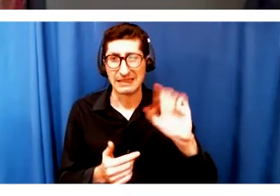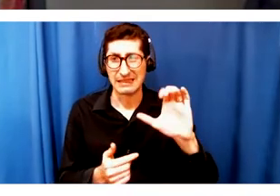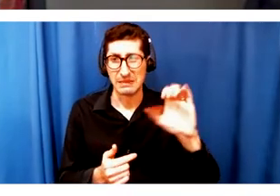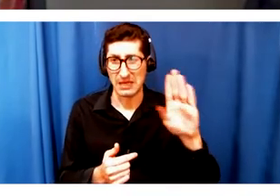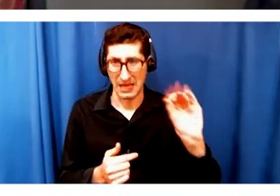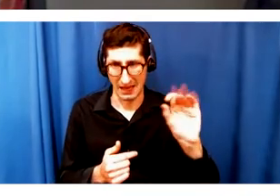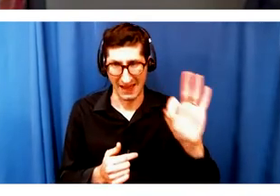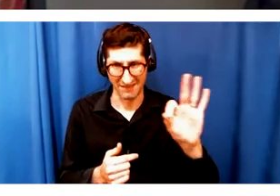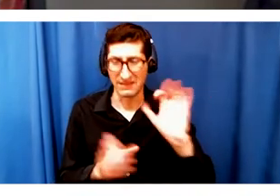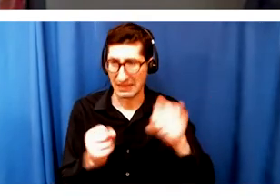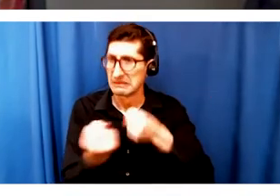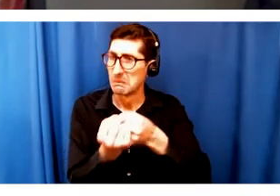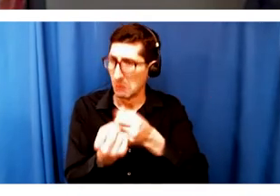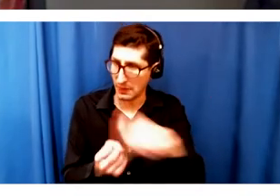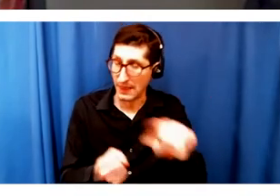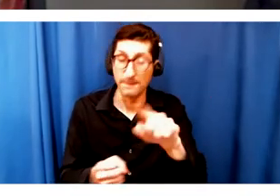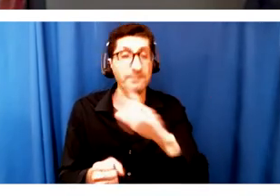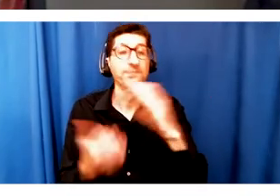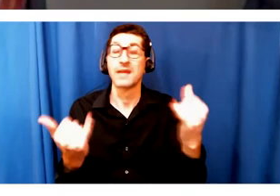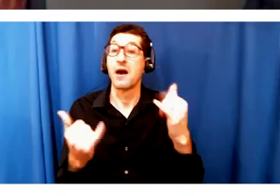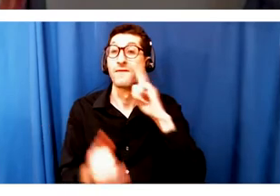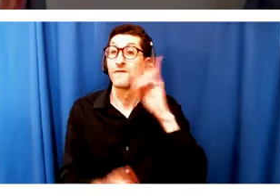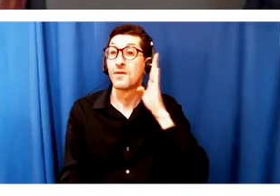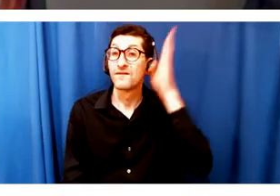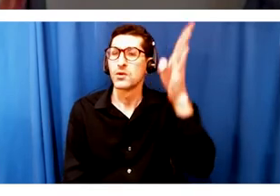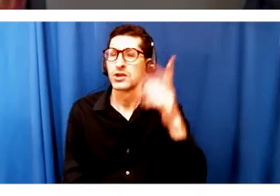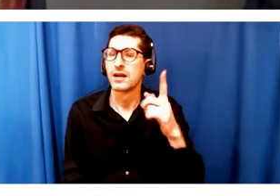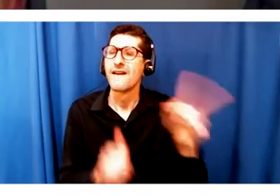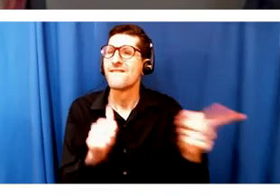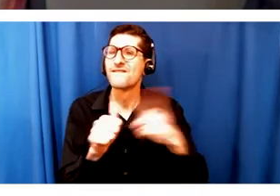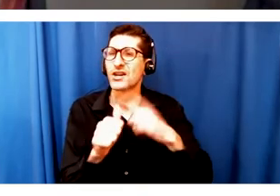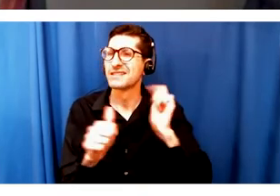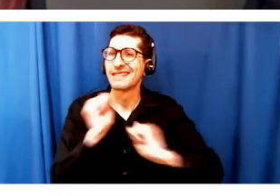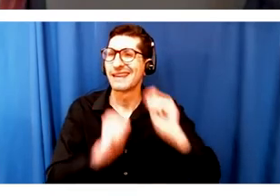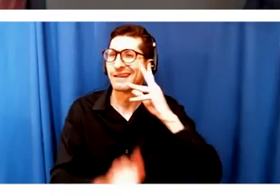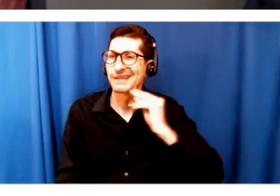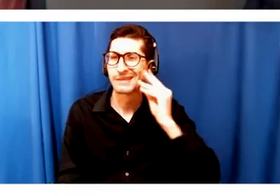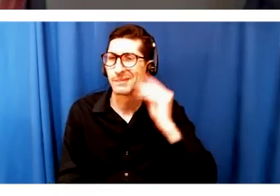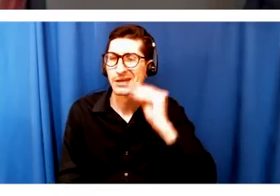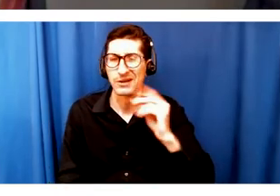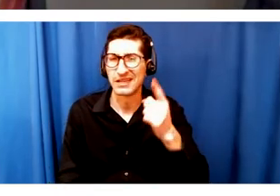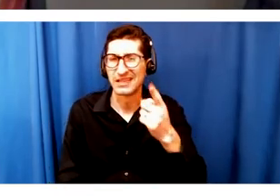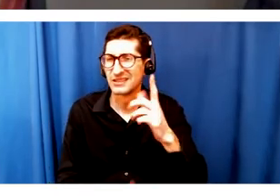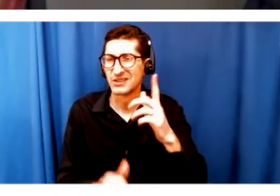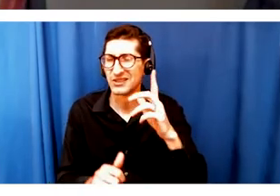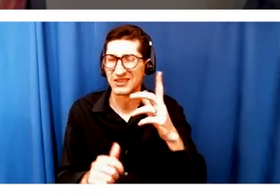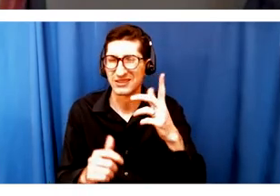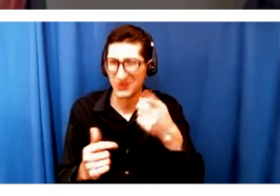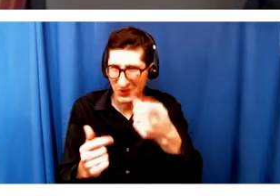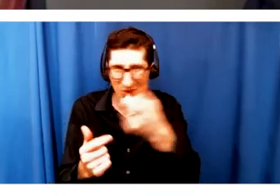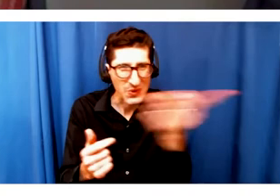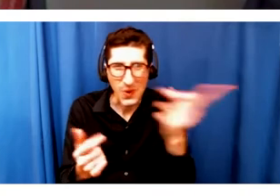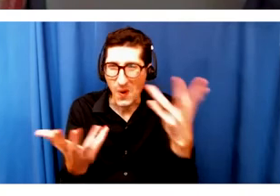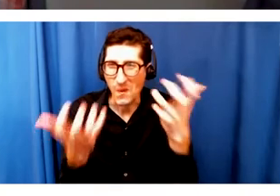that might be. What is the first theatrical thing that you want to do, be a part of, or experience when we are able to be